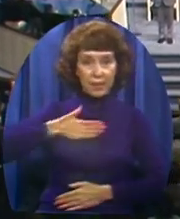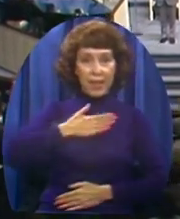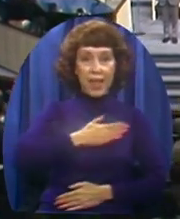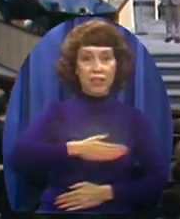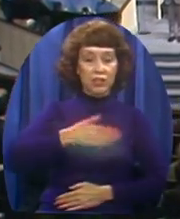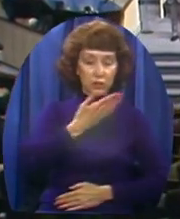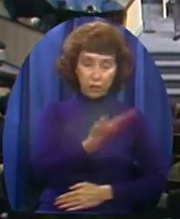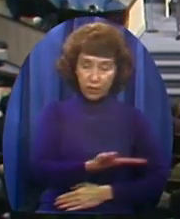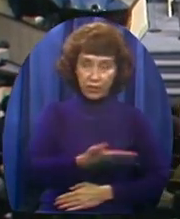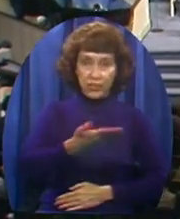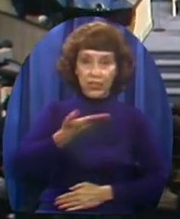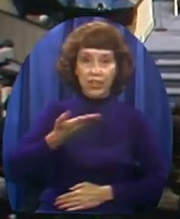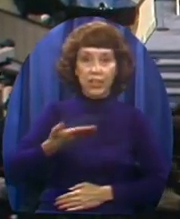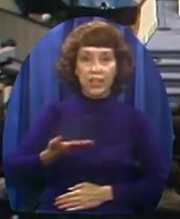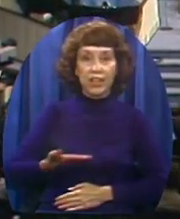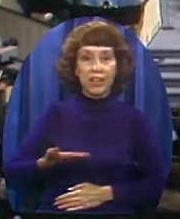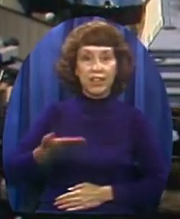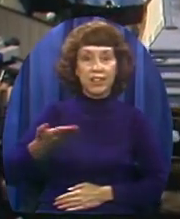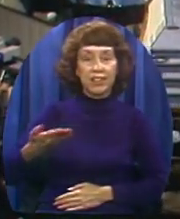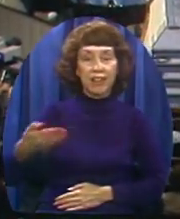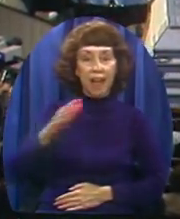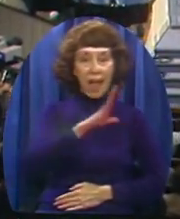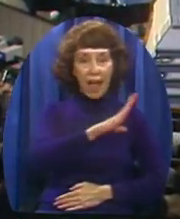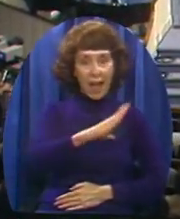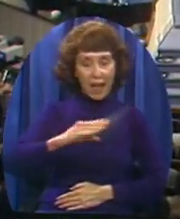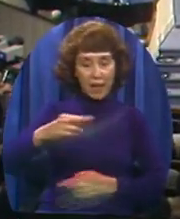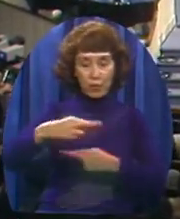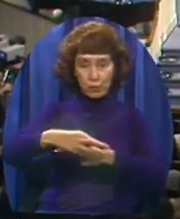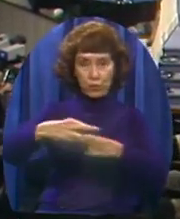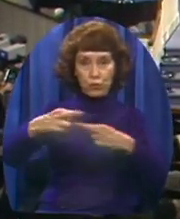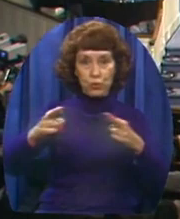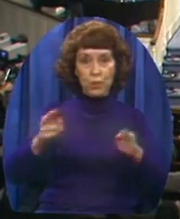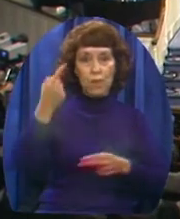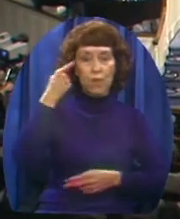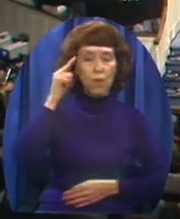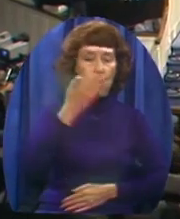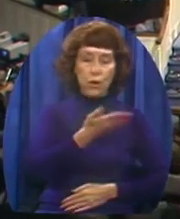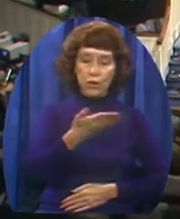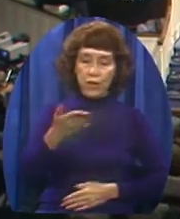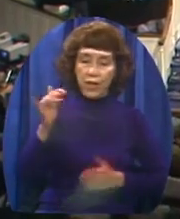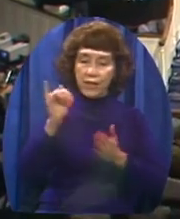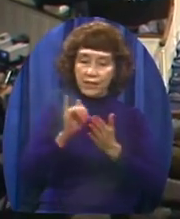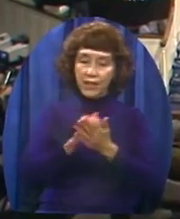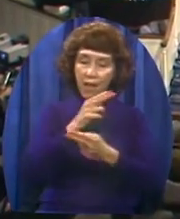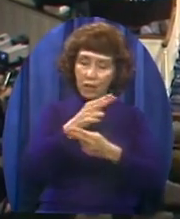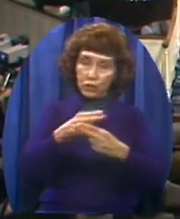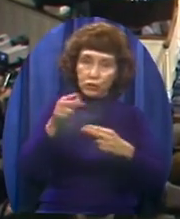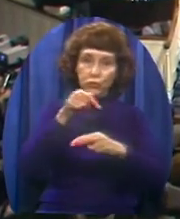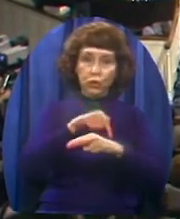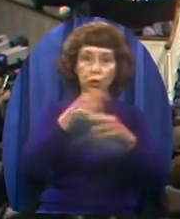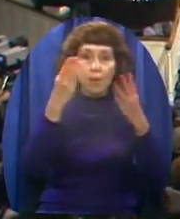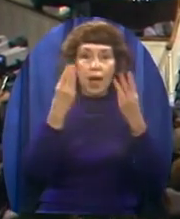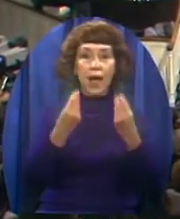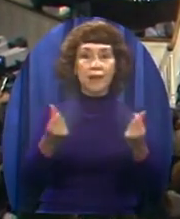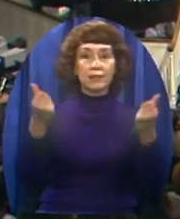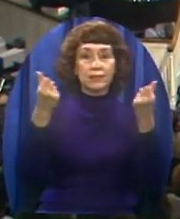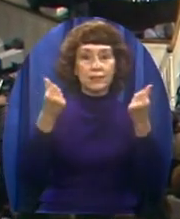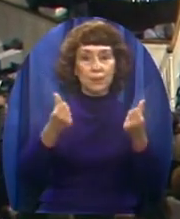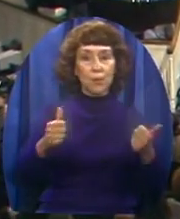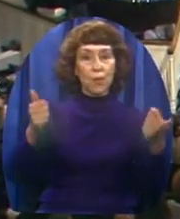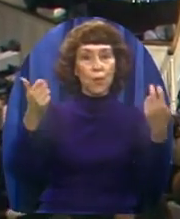And room for things that pass away